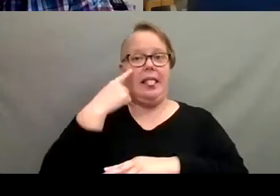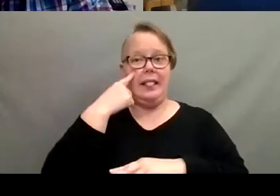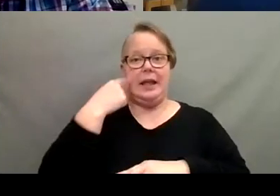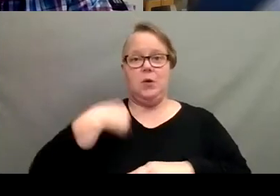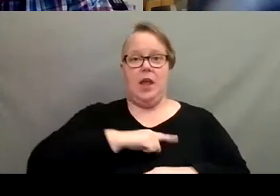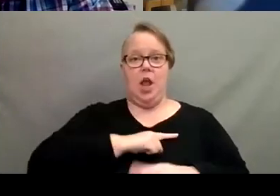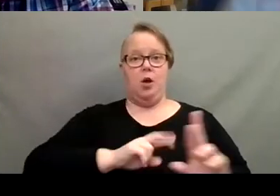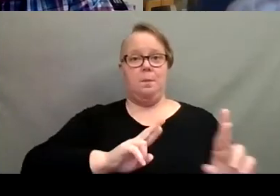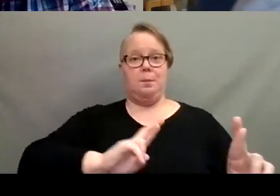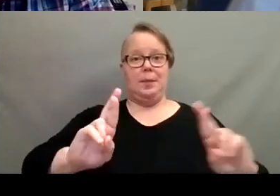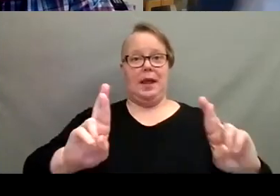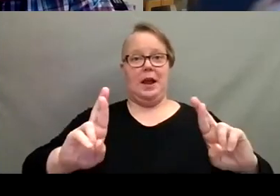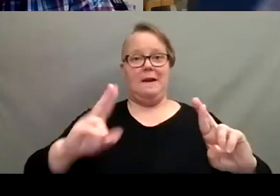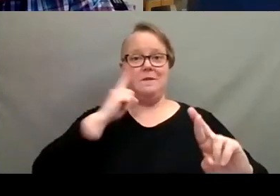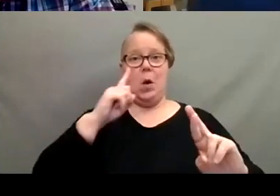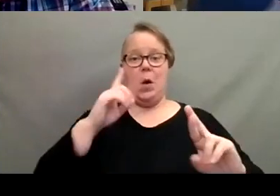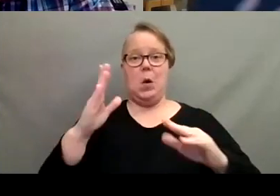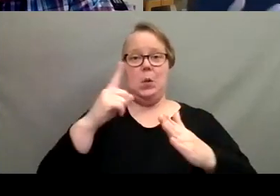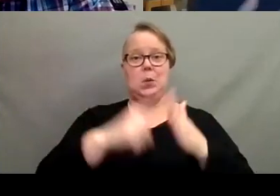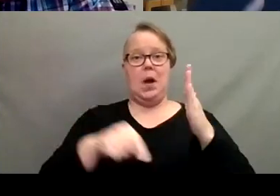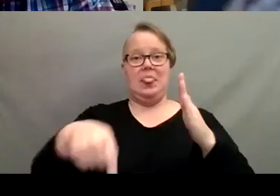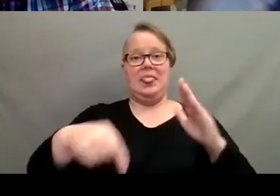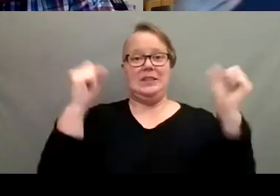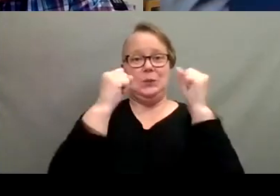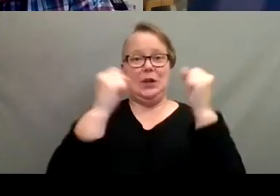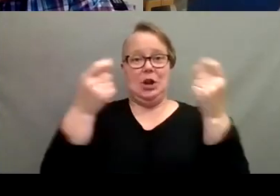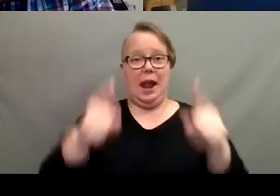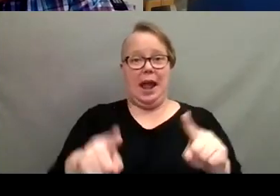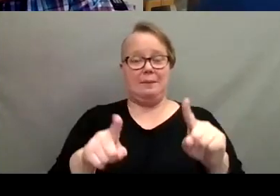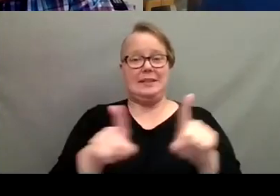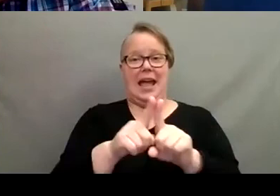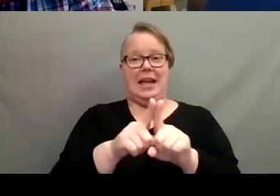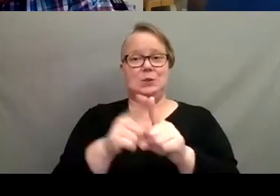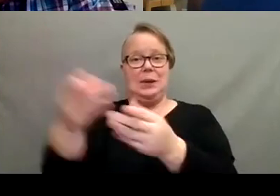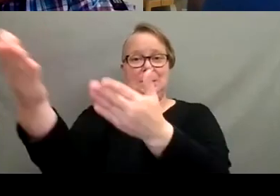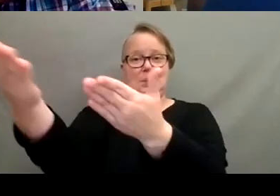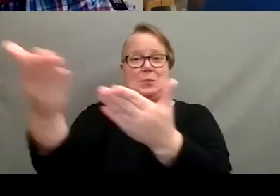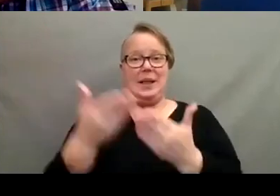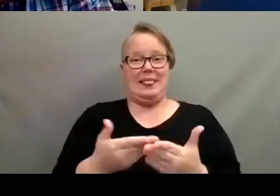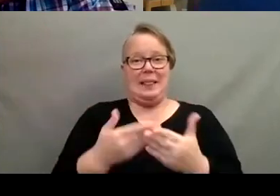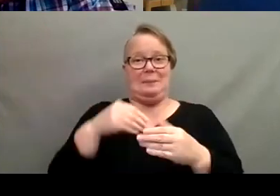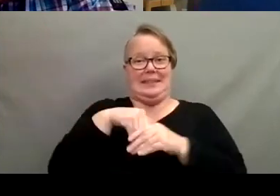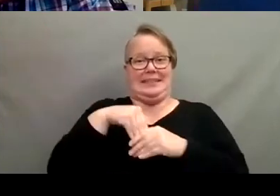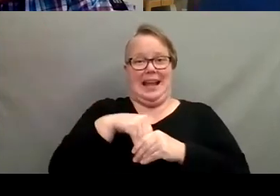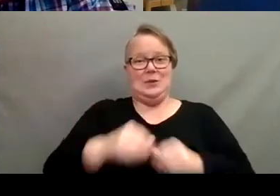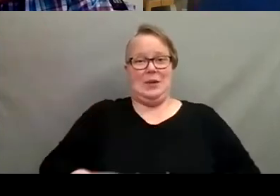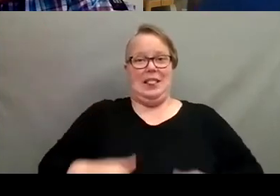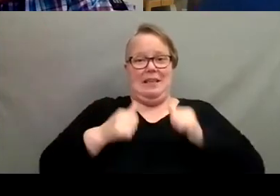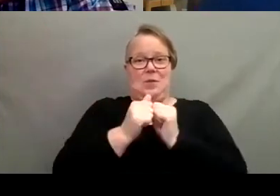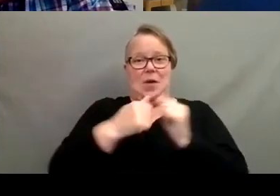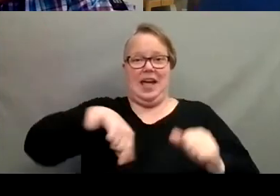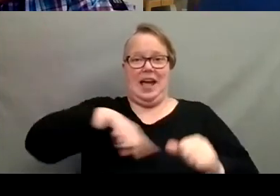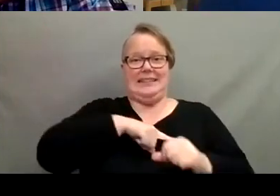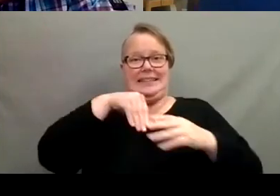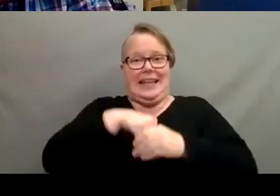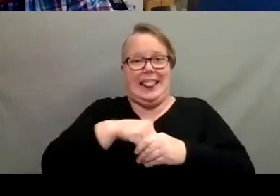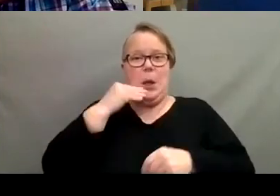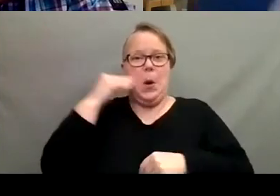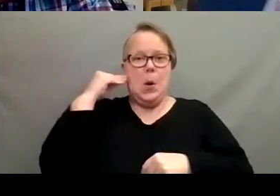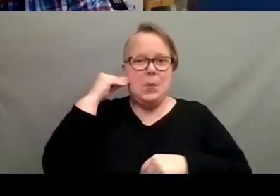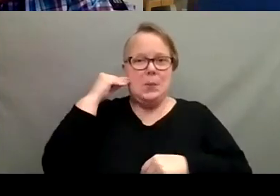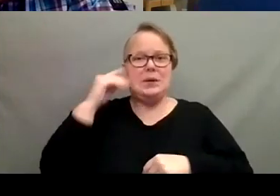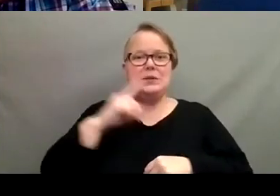prepared for what this winter brings as we bring our babies inside to live among with us here in our home. So